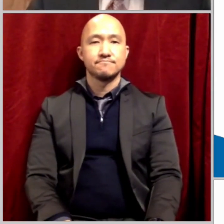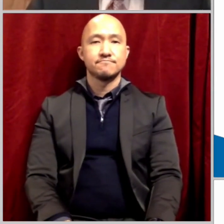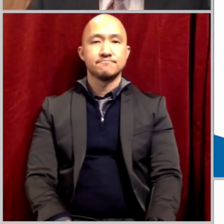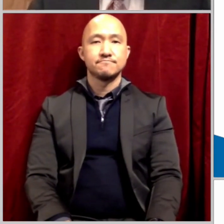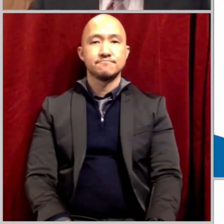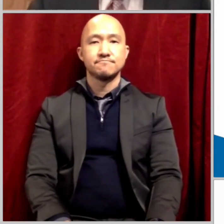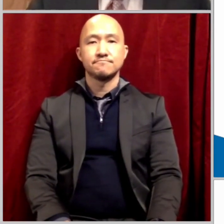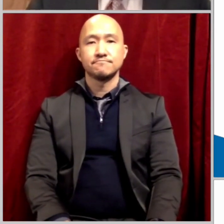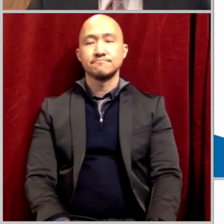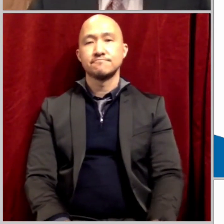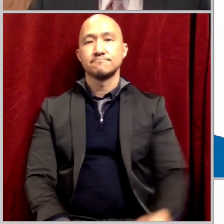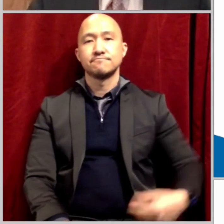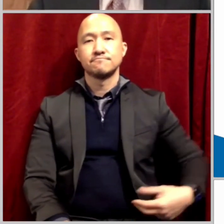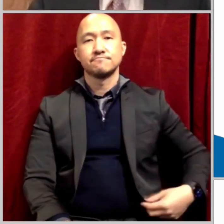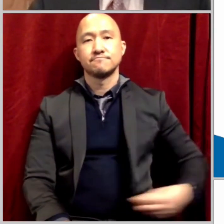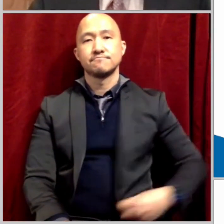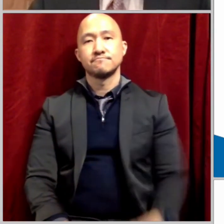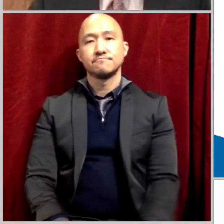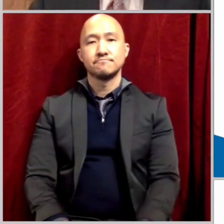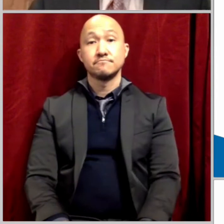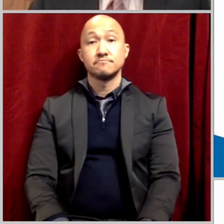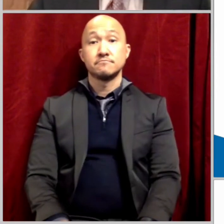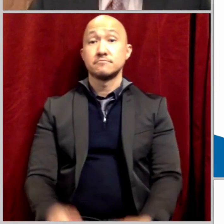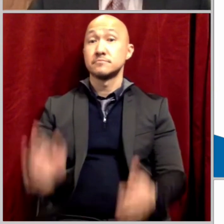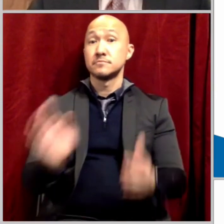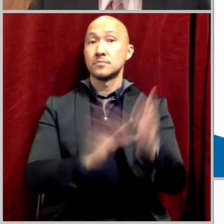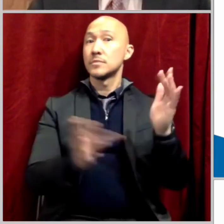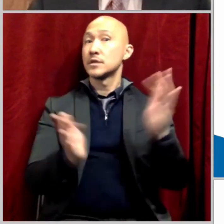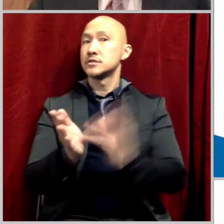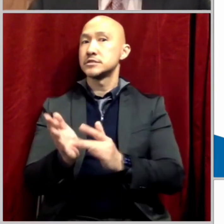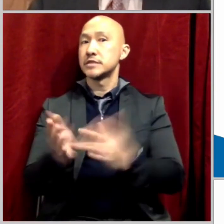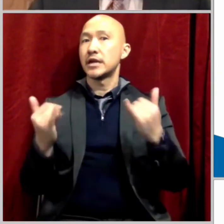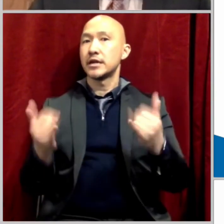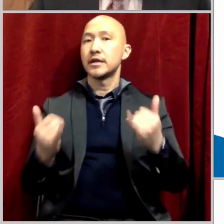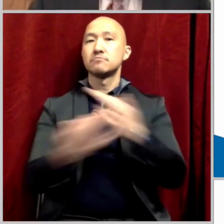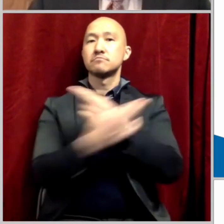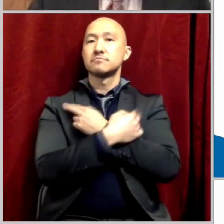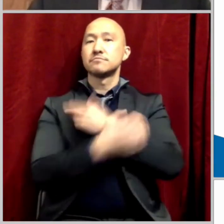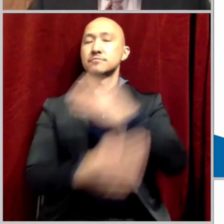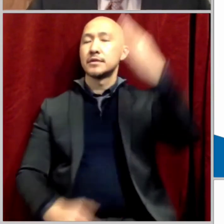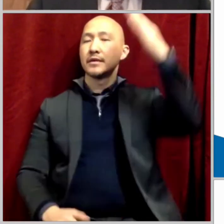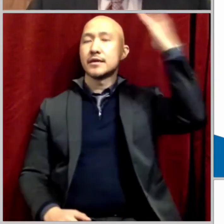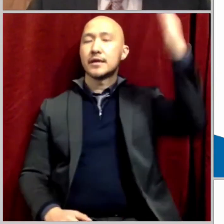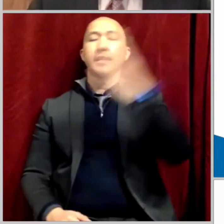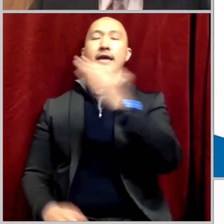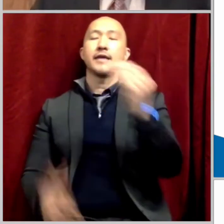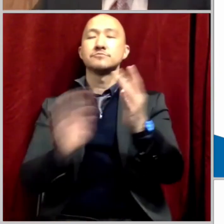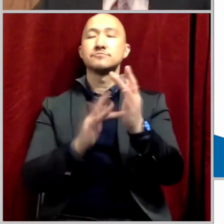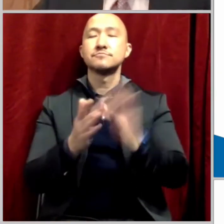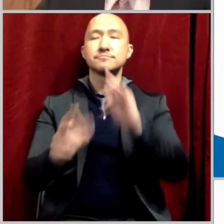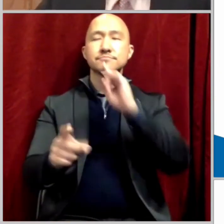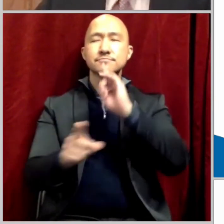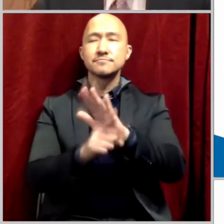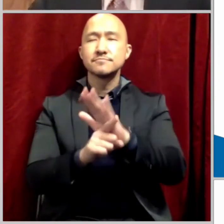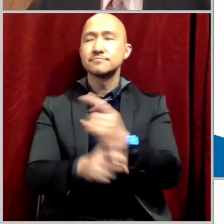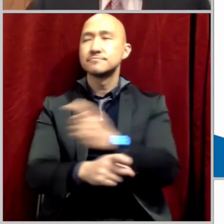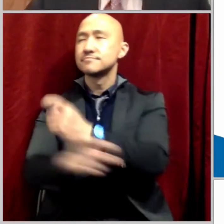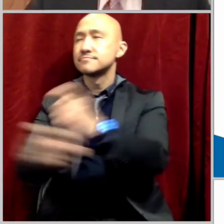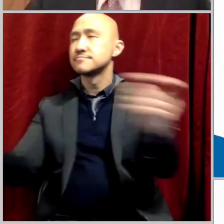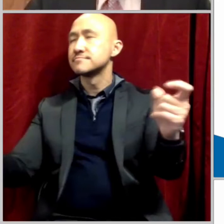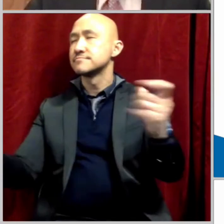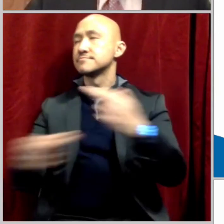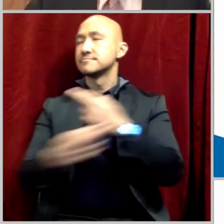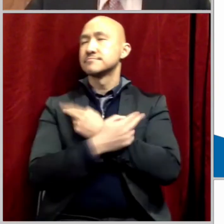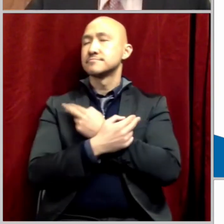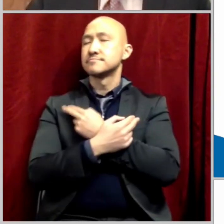though he earned that rest, he graciously gives it to us if we would just come to him. As I walked around the building here